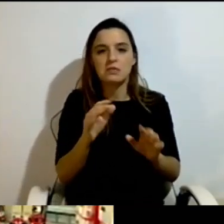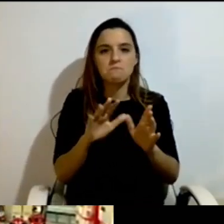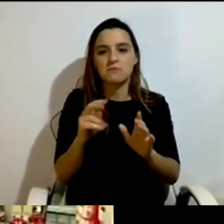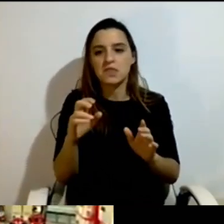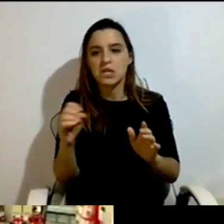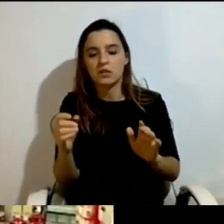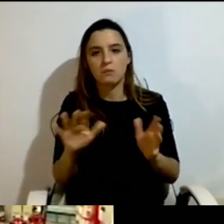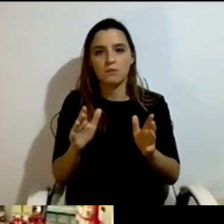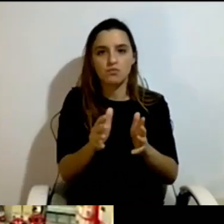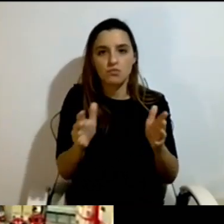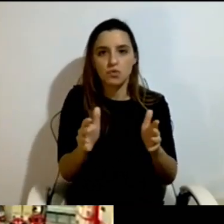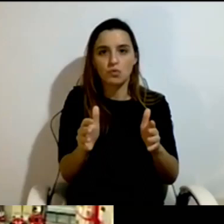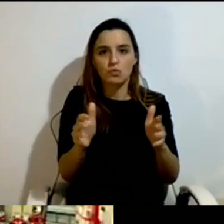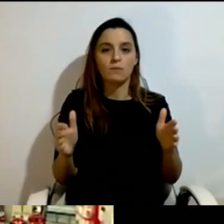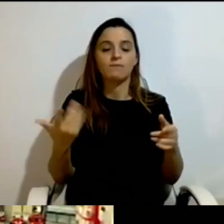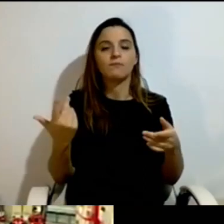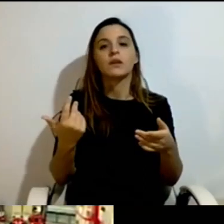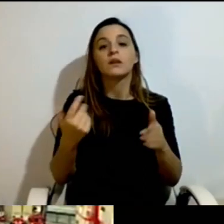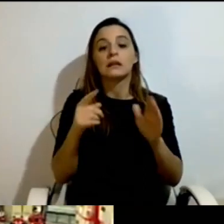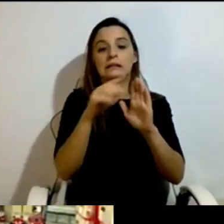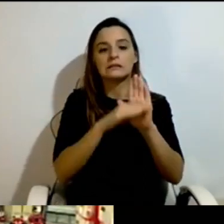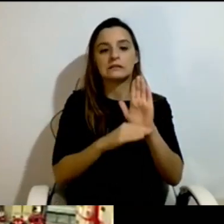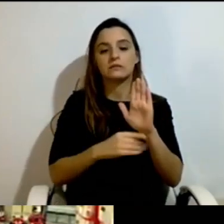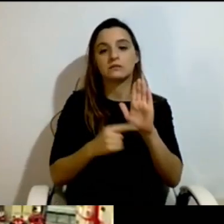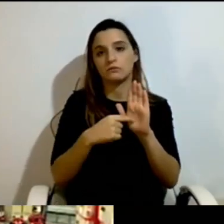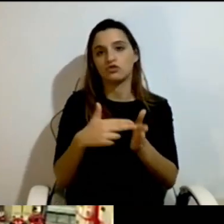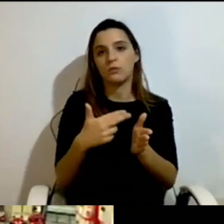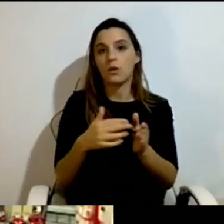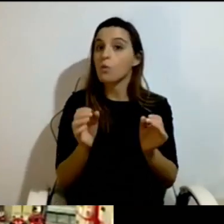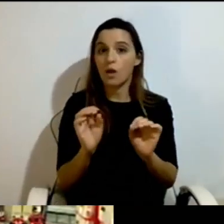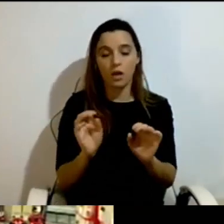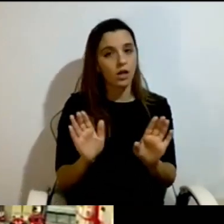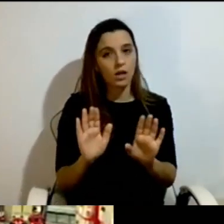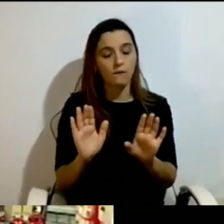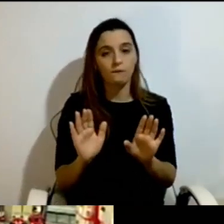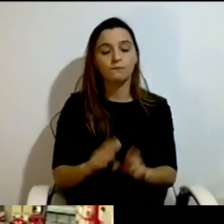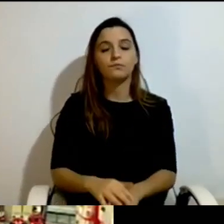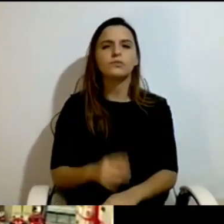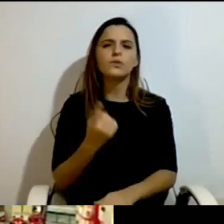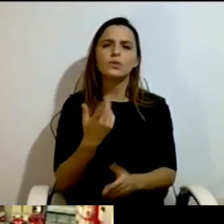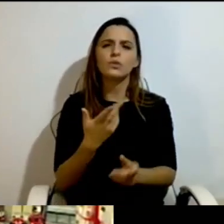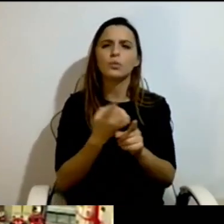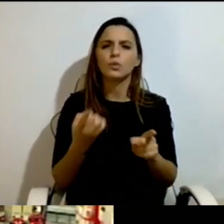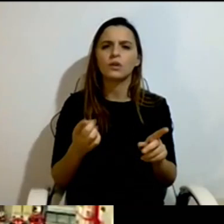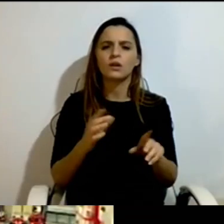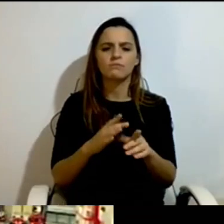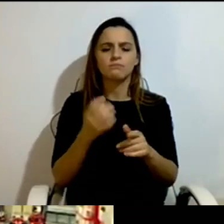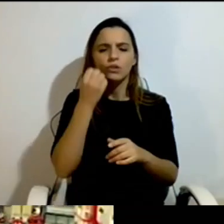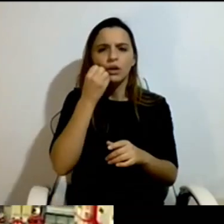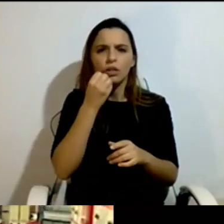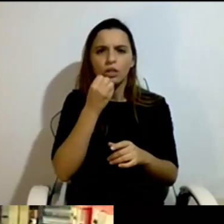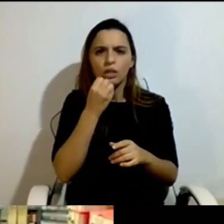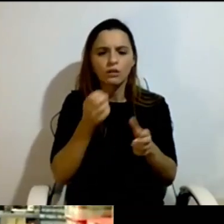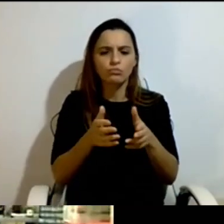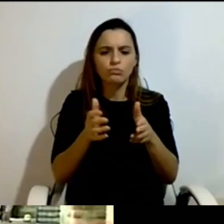One of the reasons why it increases so slowly is that we found out that disability organizations,